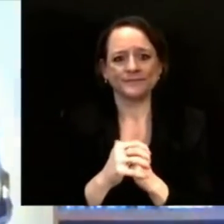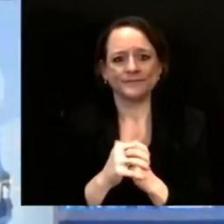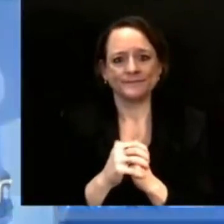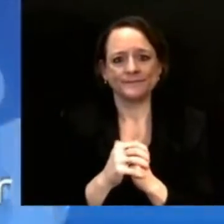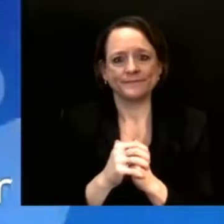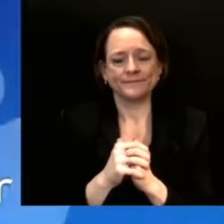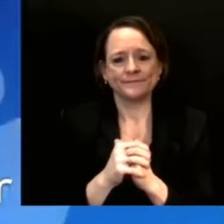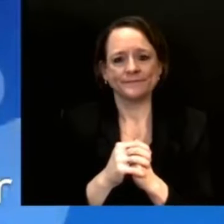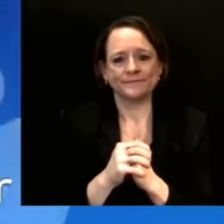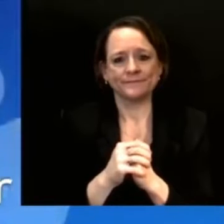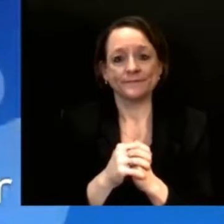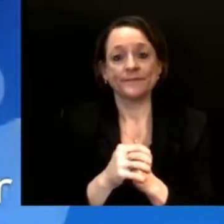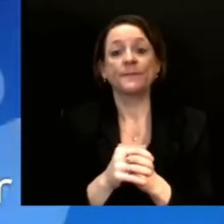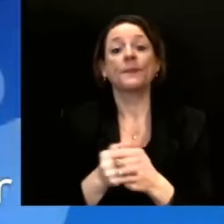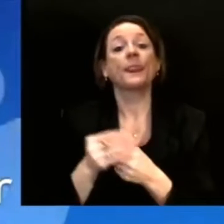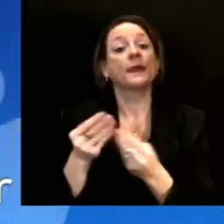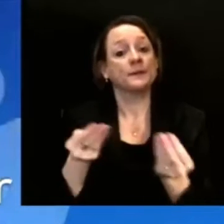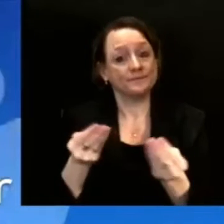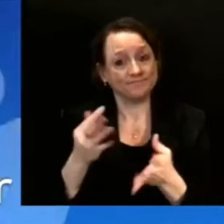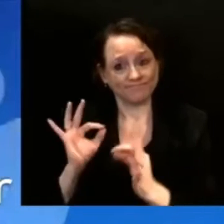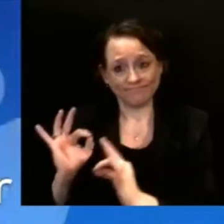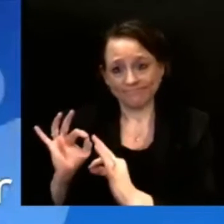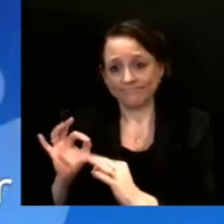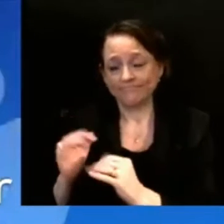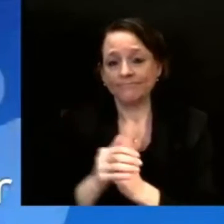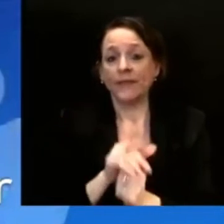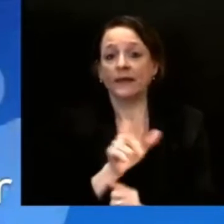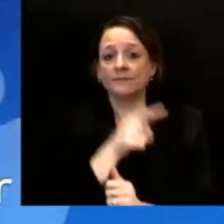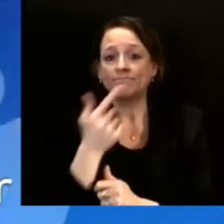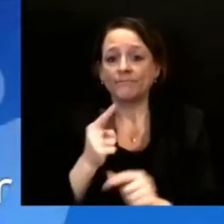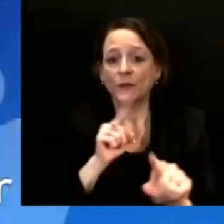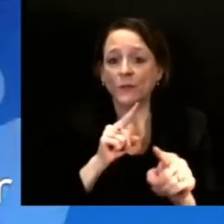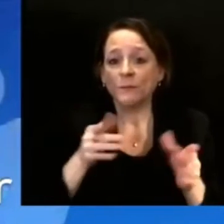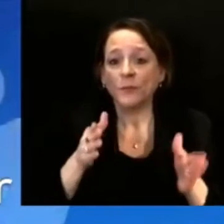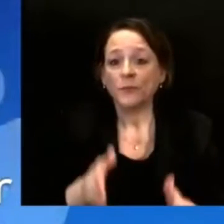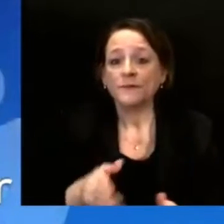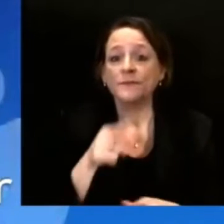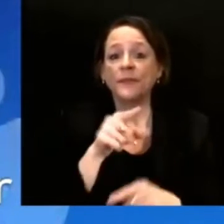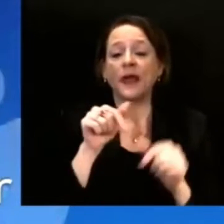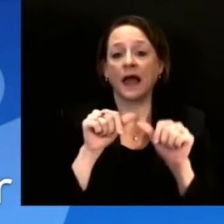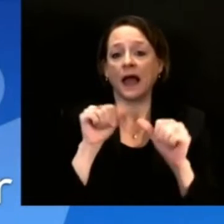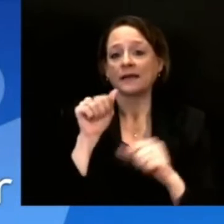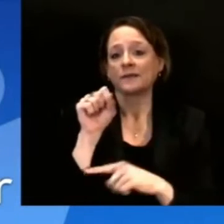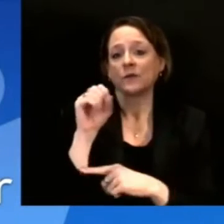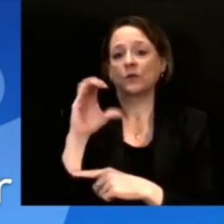Thank you. Next question to Todd Richmond at the Associated Press. Todd Richmond.